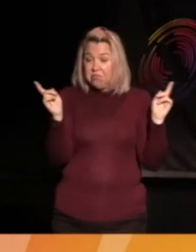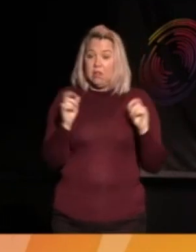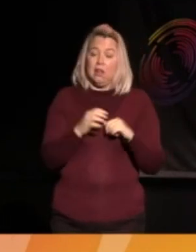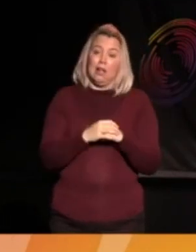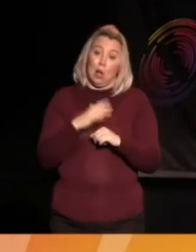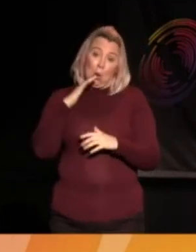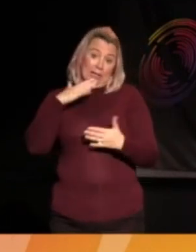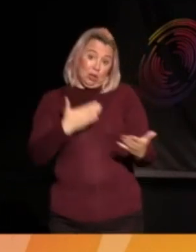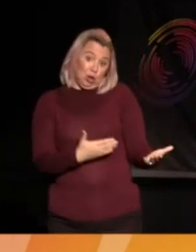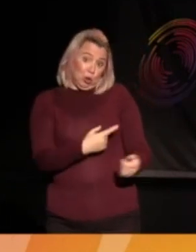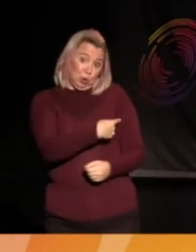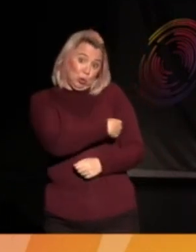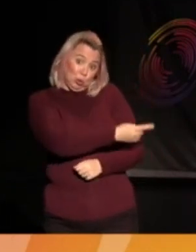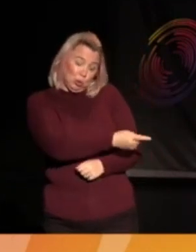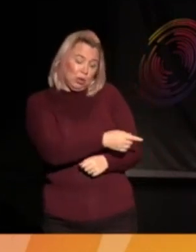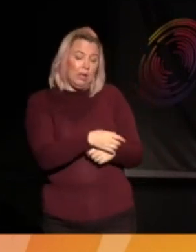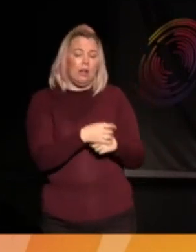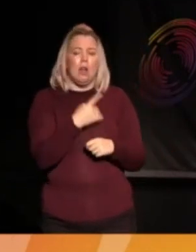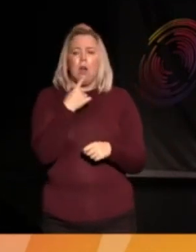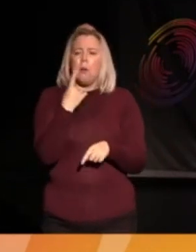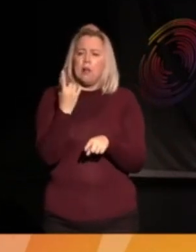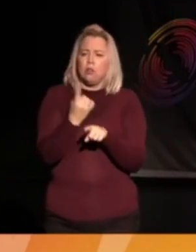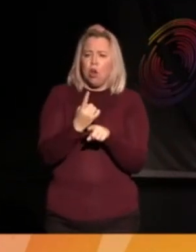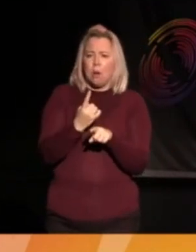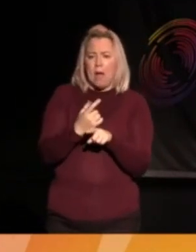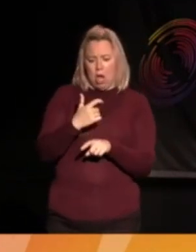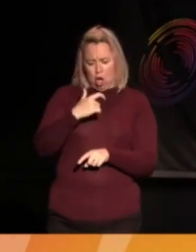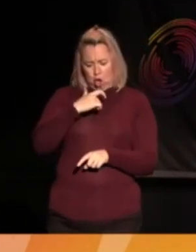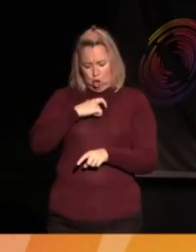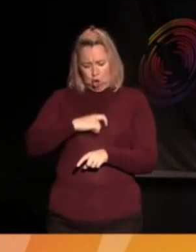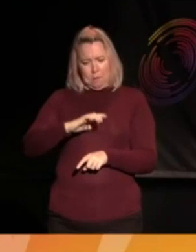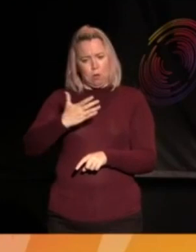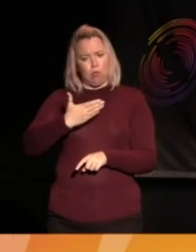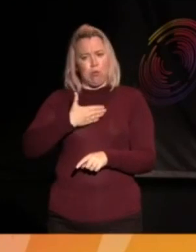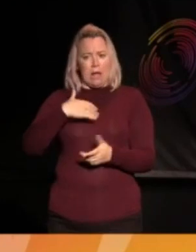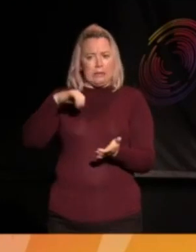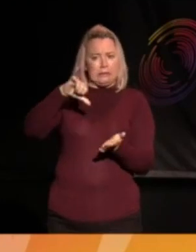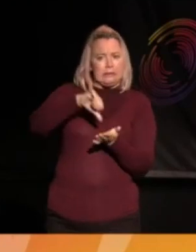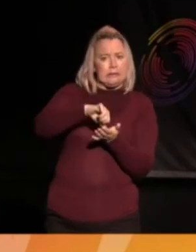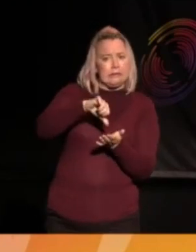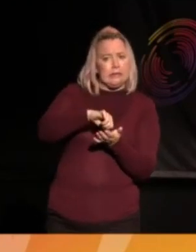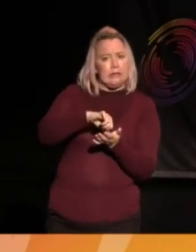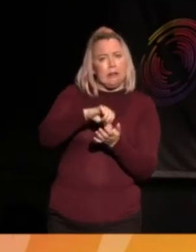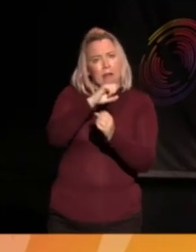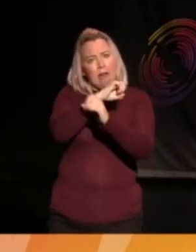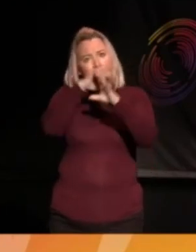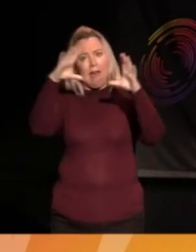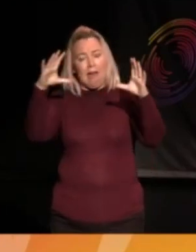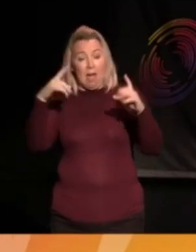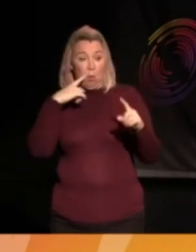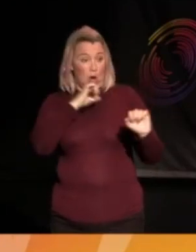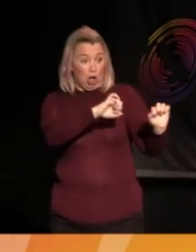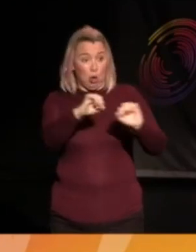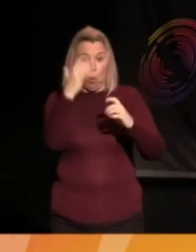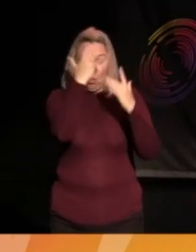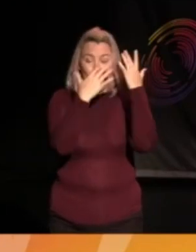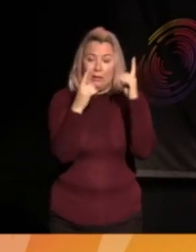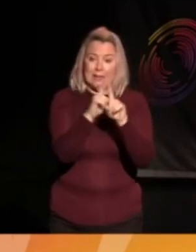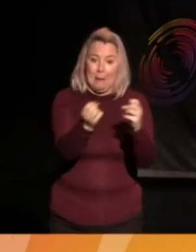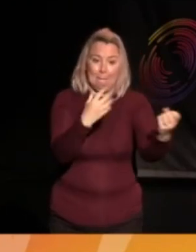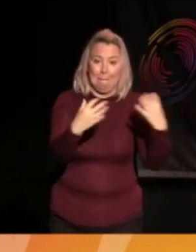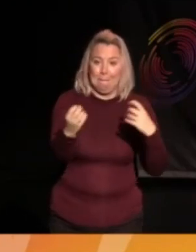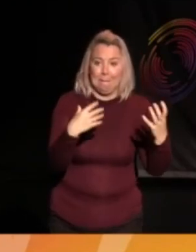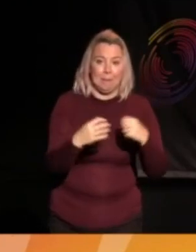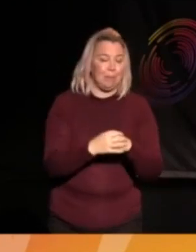I'm just going to introduce them, and we're going to talk a little bit about what makes a human rights city. And I'd like you to add in your own thoughts about this, too. So